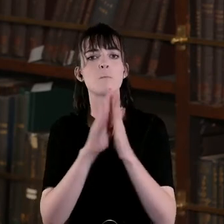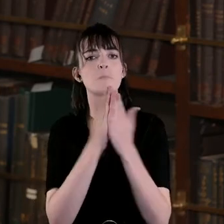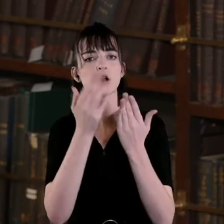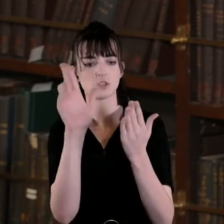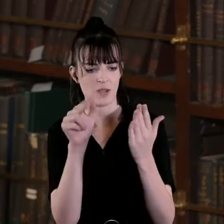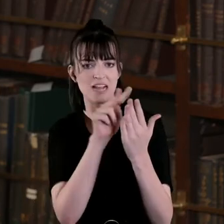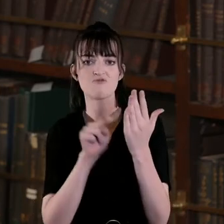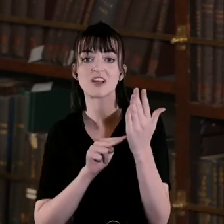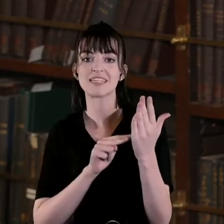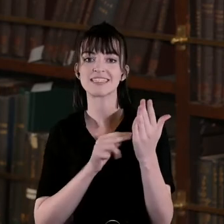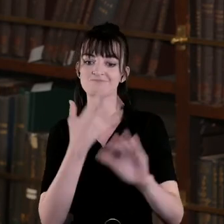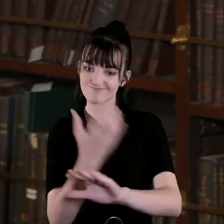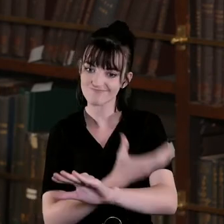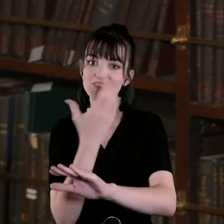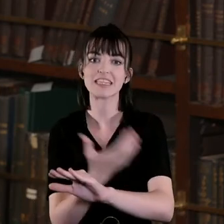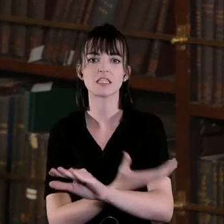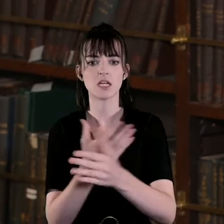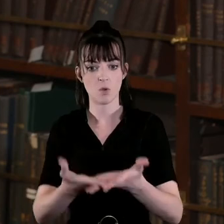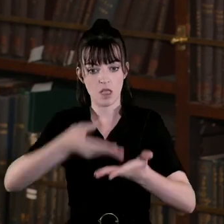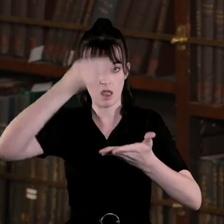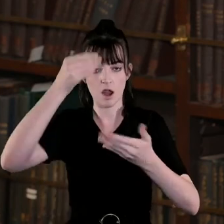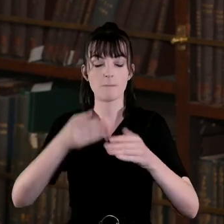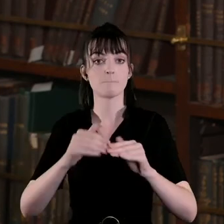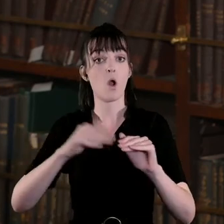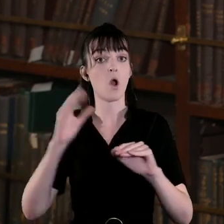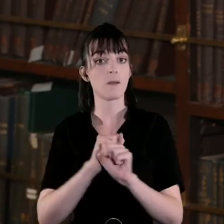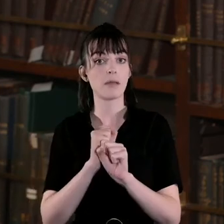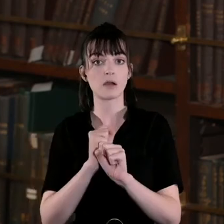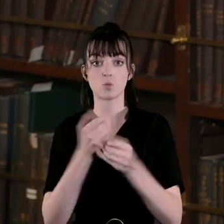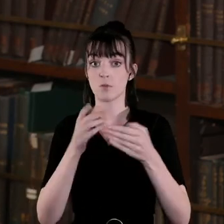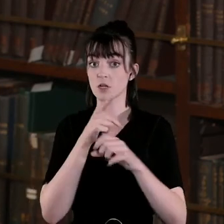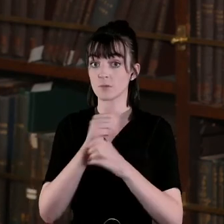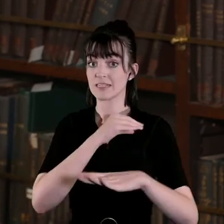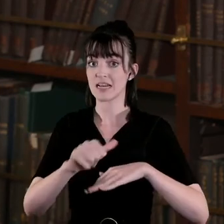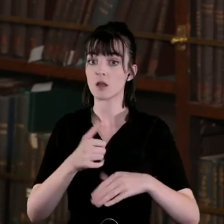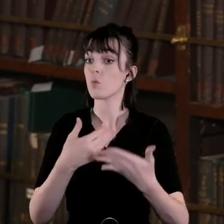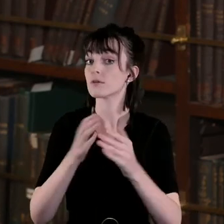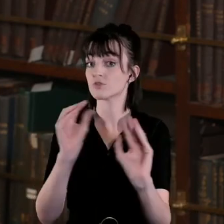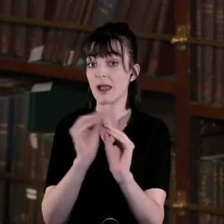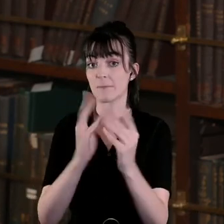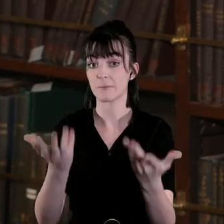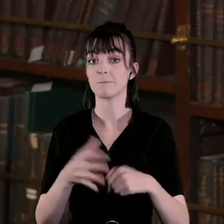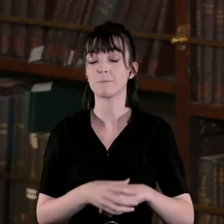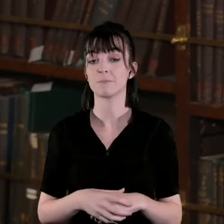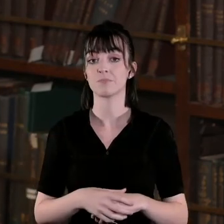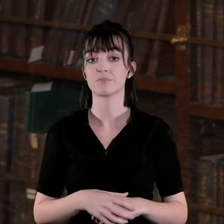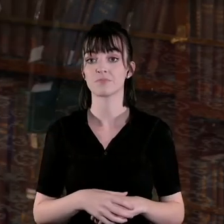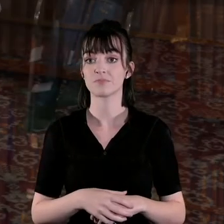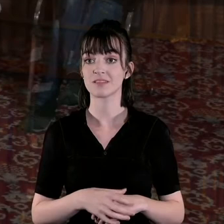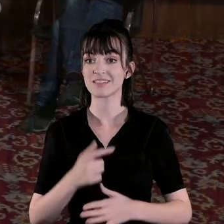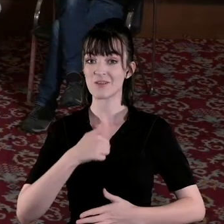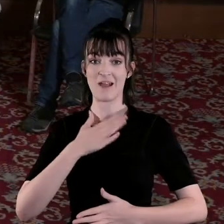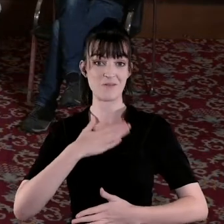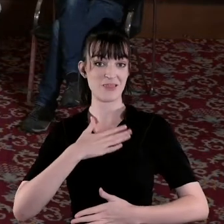this discussion if they want to learn more about some of these areas what would you recommend so I'd like to give a